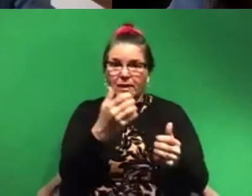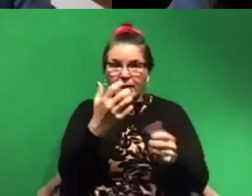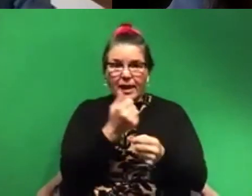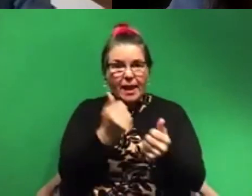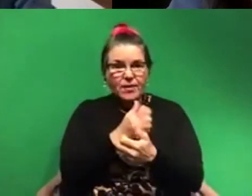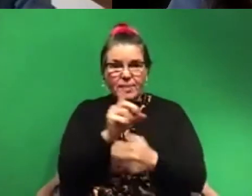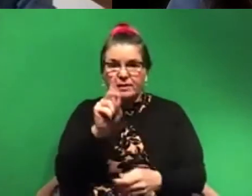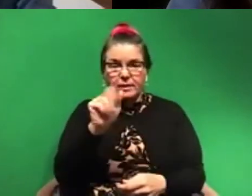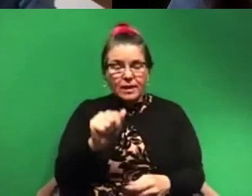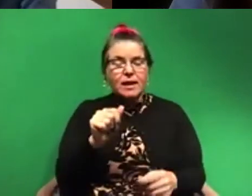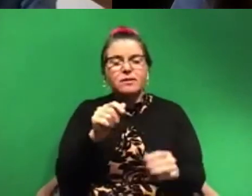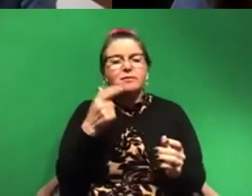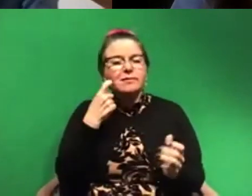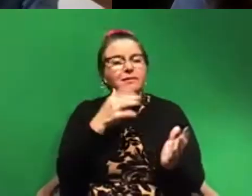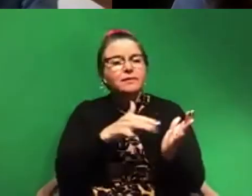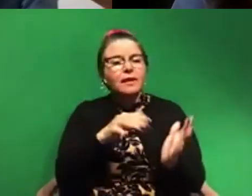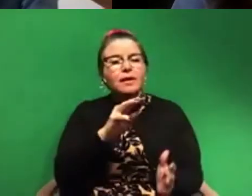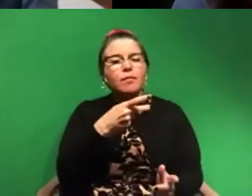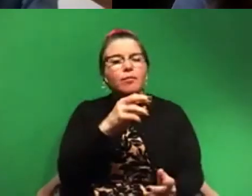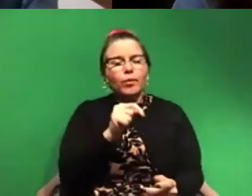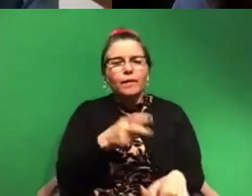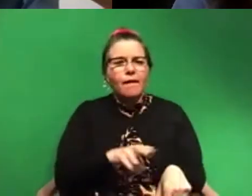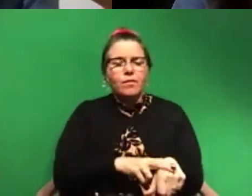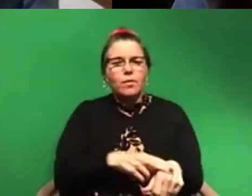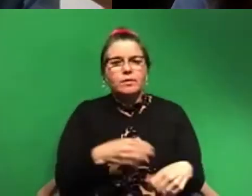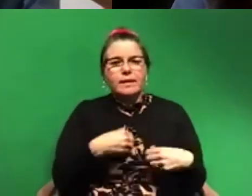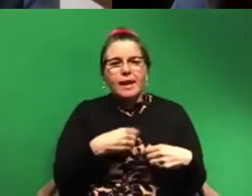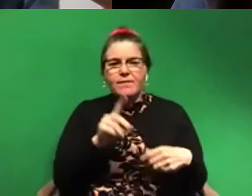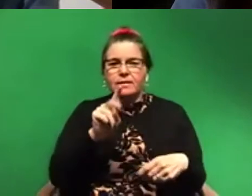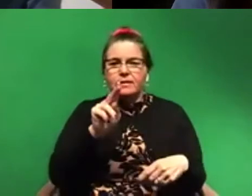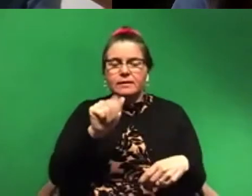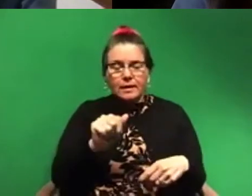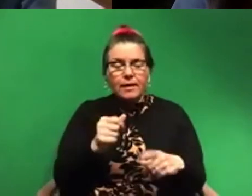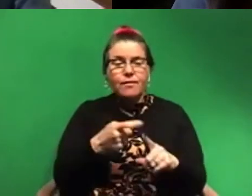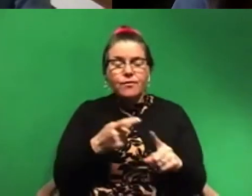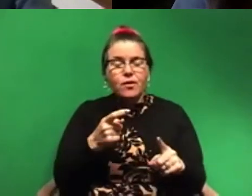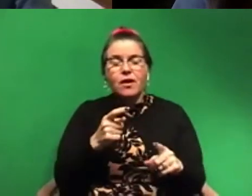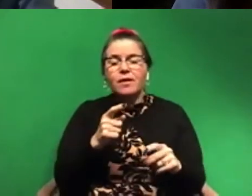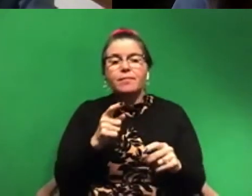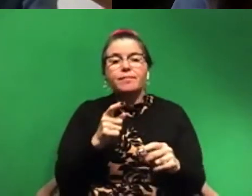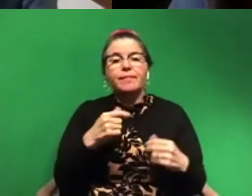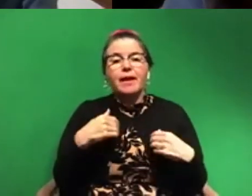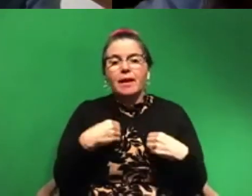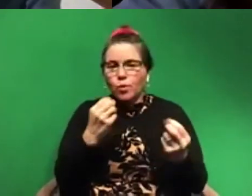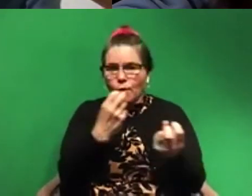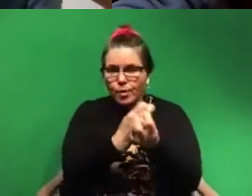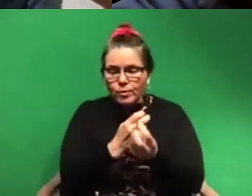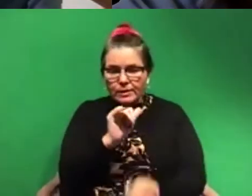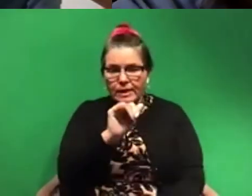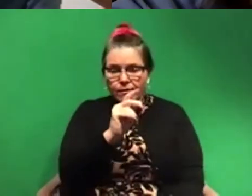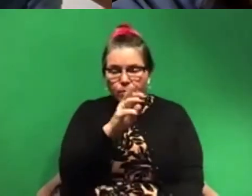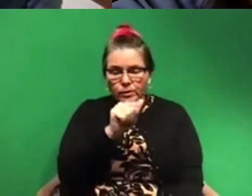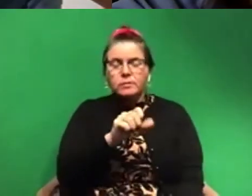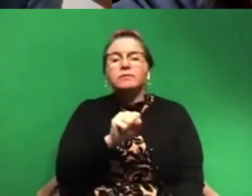in the port recently, uh, of course we had DNA from the invertebrates we were looking for, but we also picked up